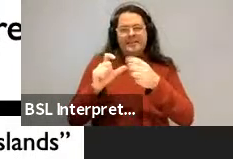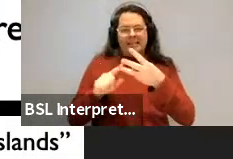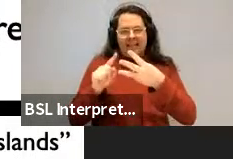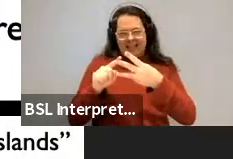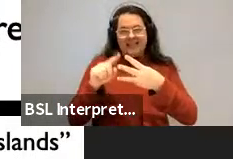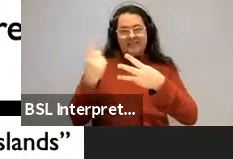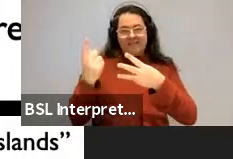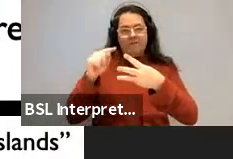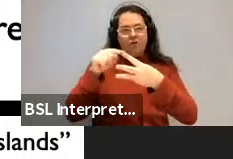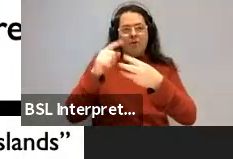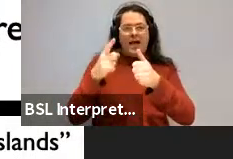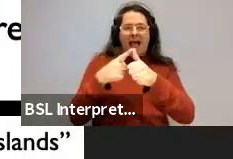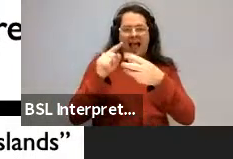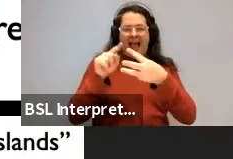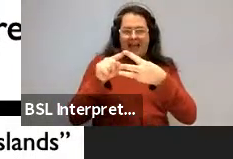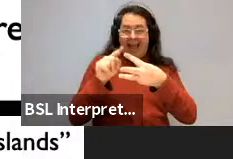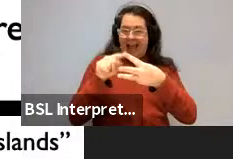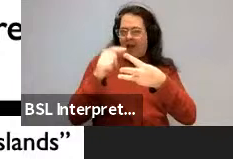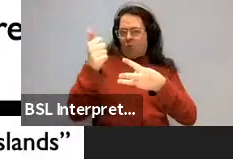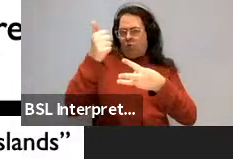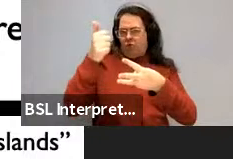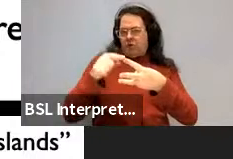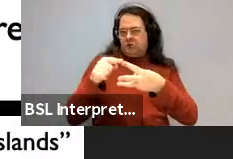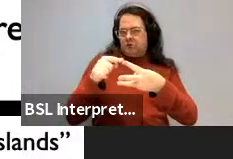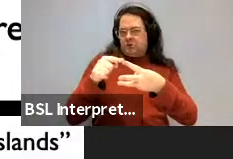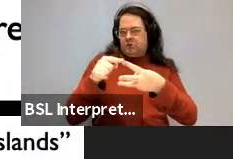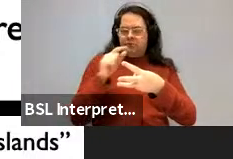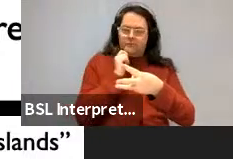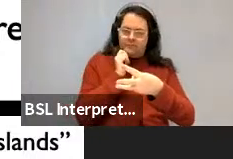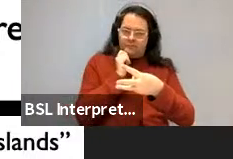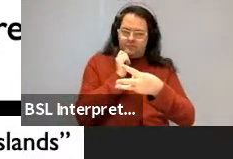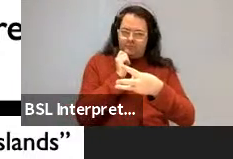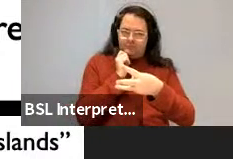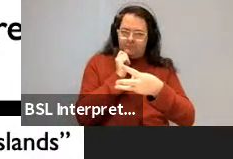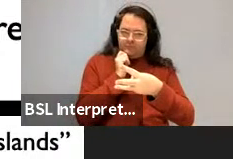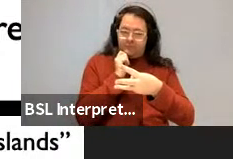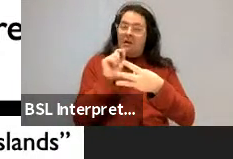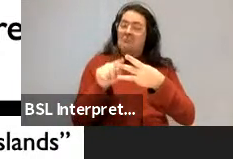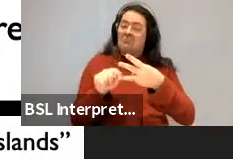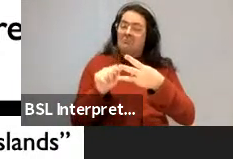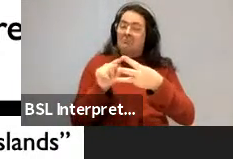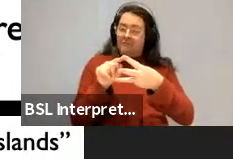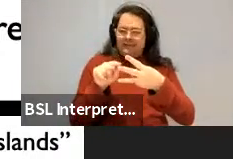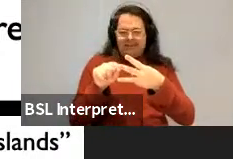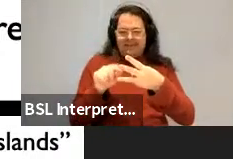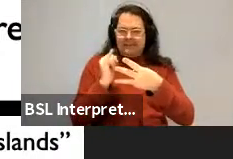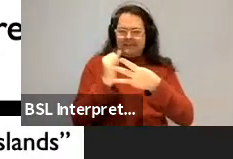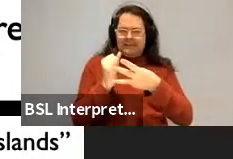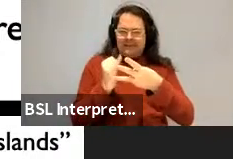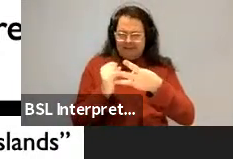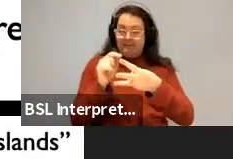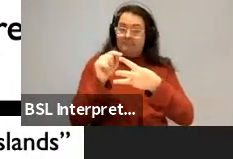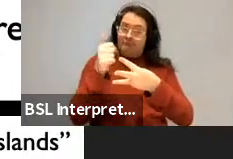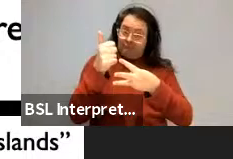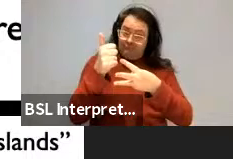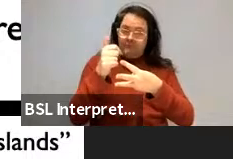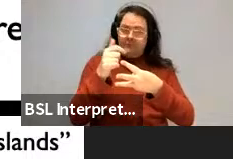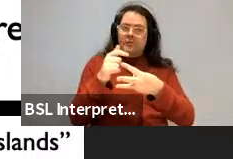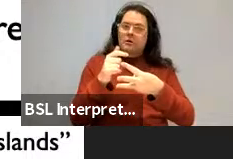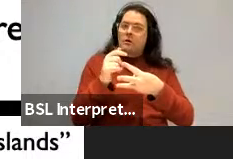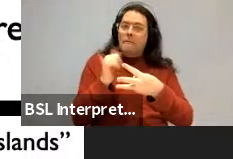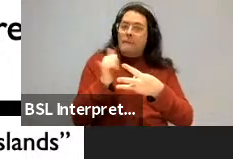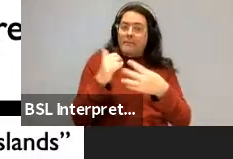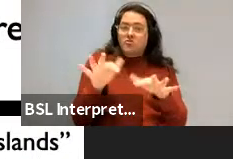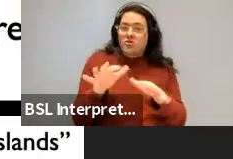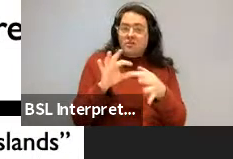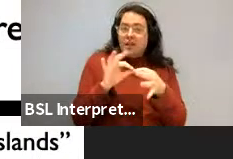did Mary say that Frank bought, which is okay. Um, but an alternative explanation for the badness of these examples could just be the frequency of the verb